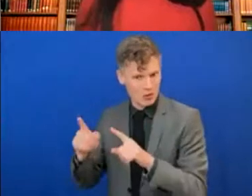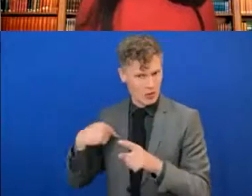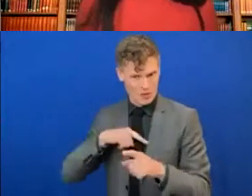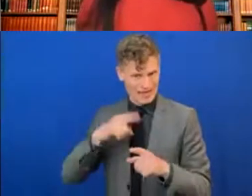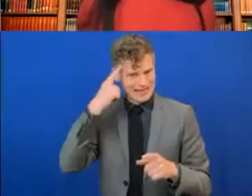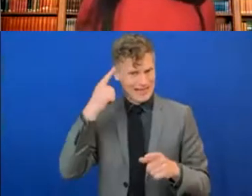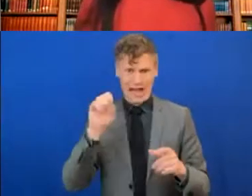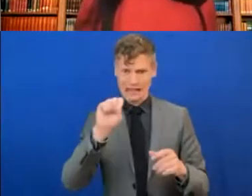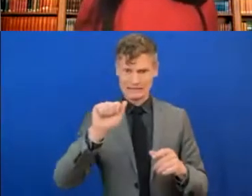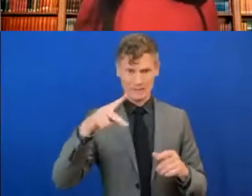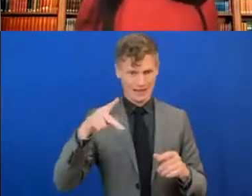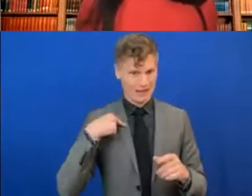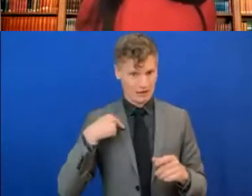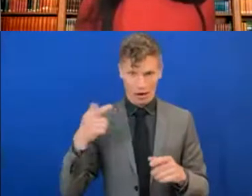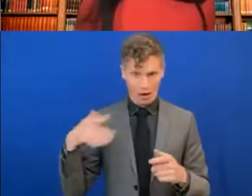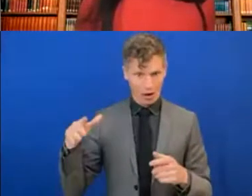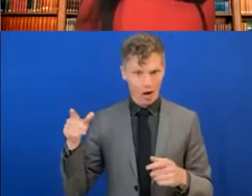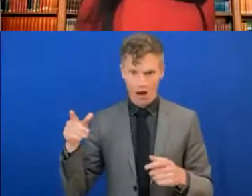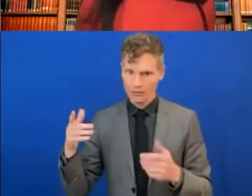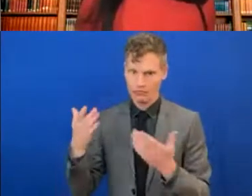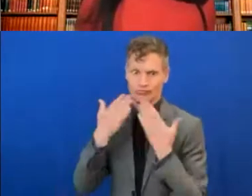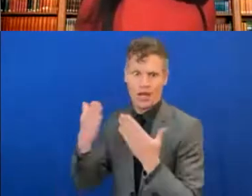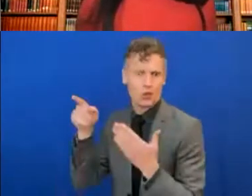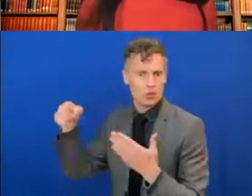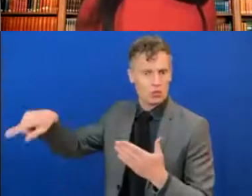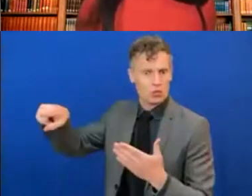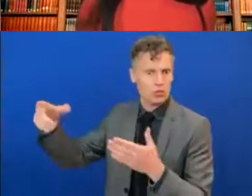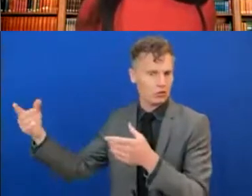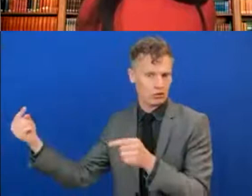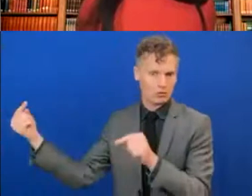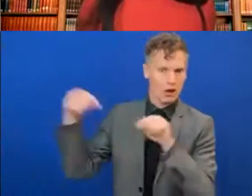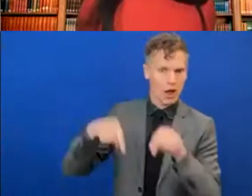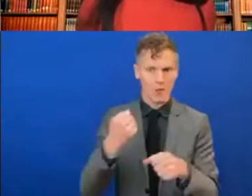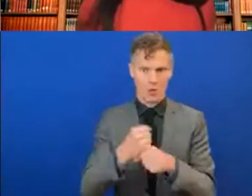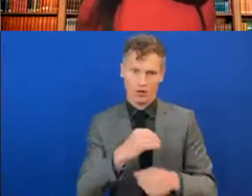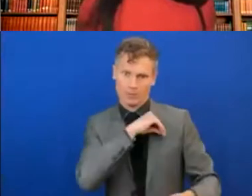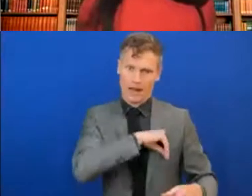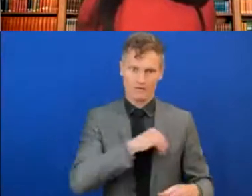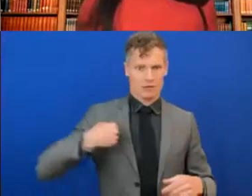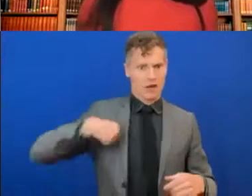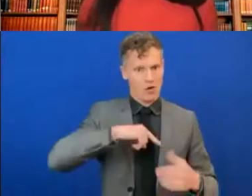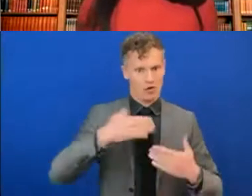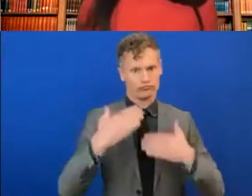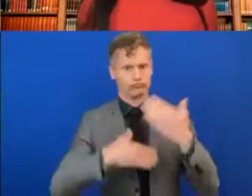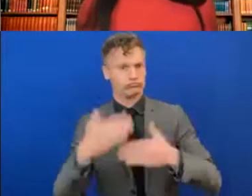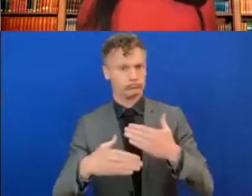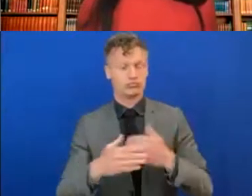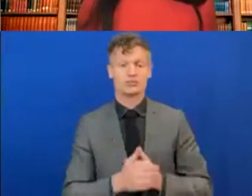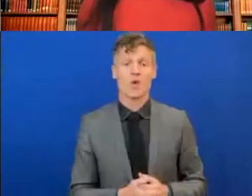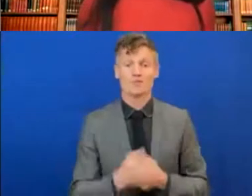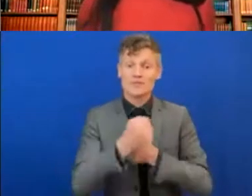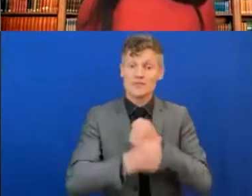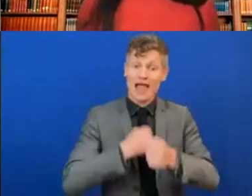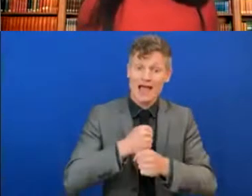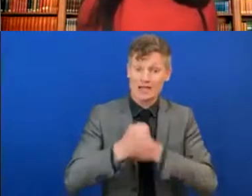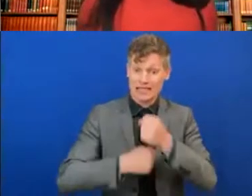2019, or every year, we give our Hasso Plattner Founders